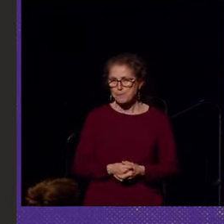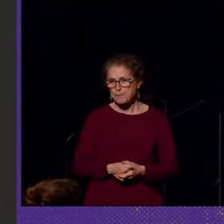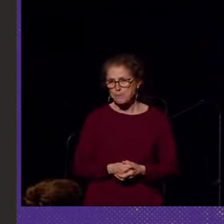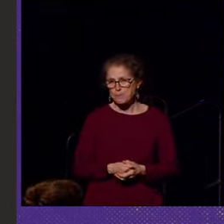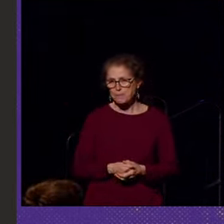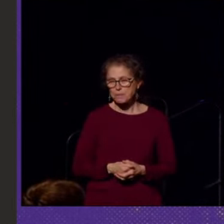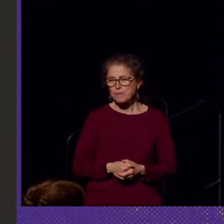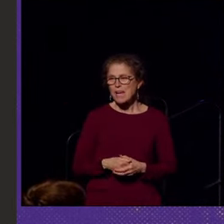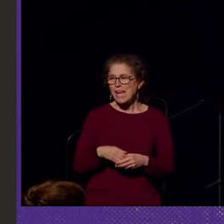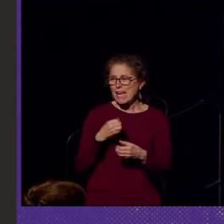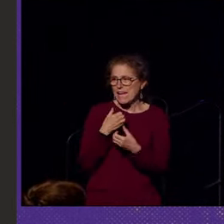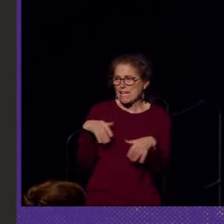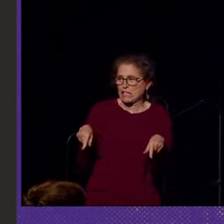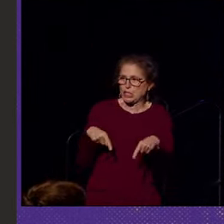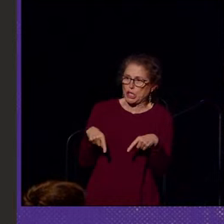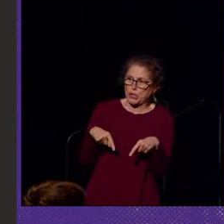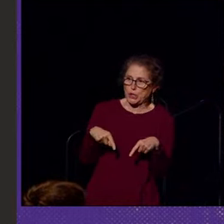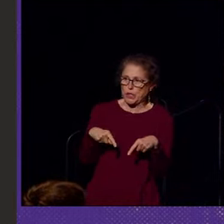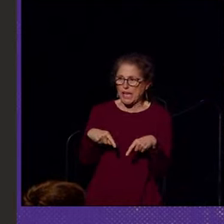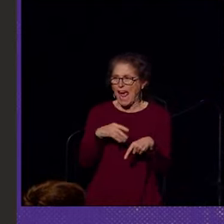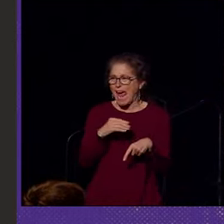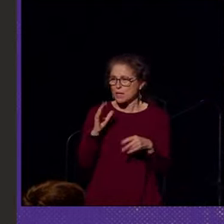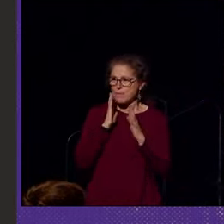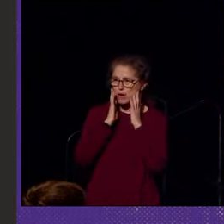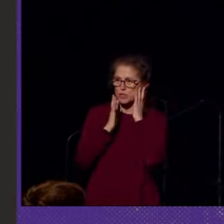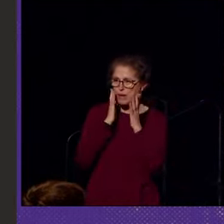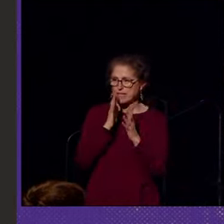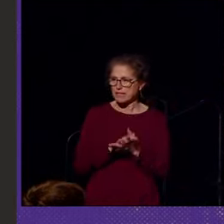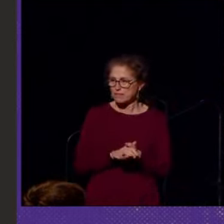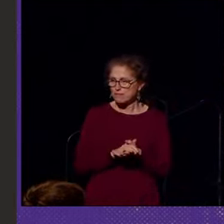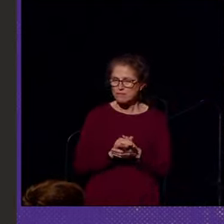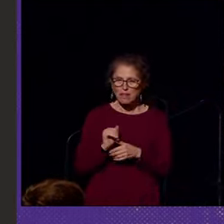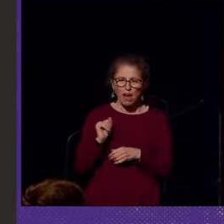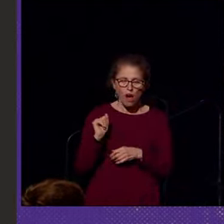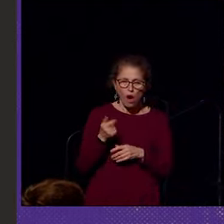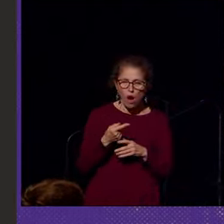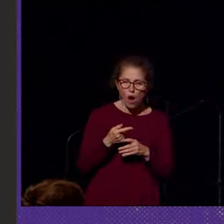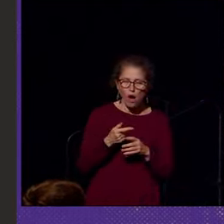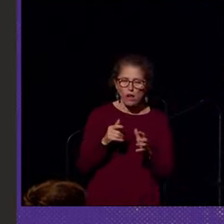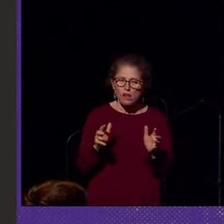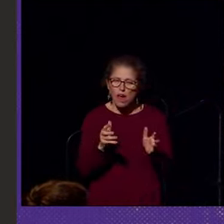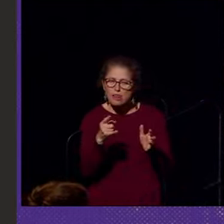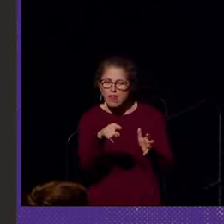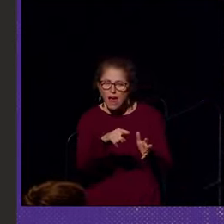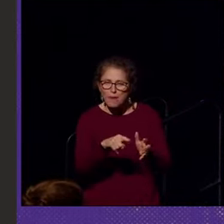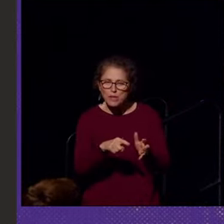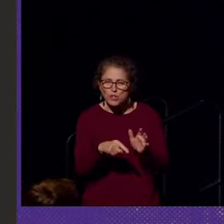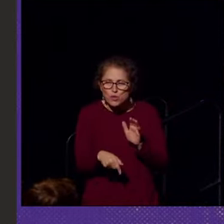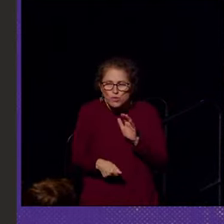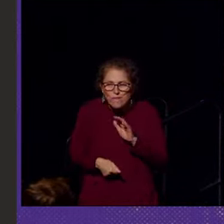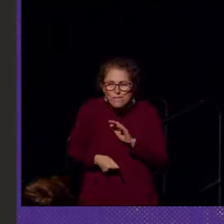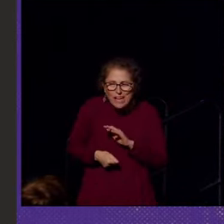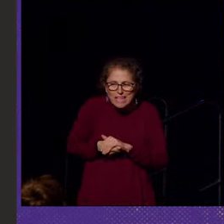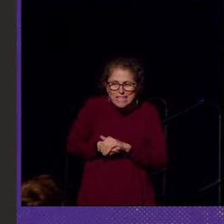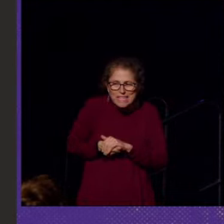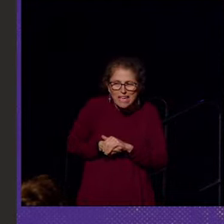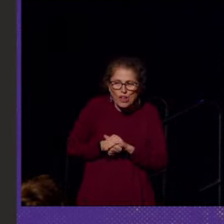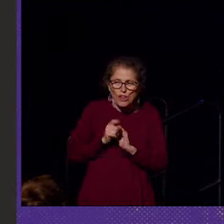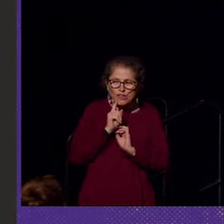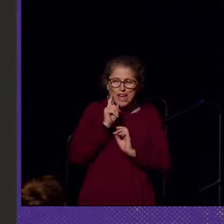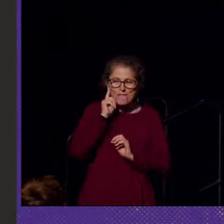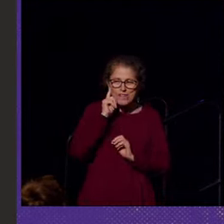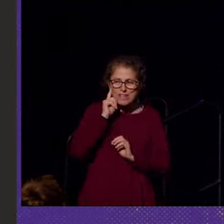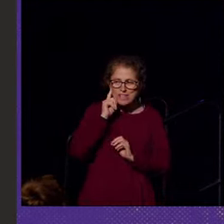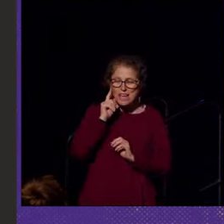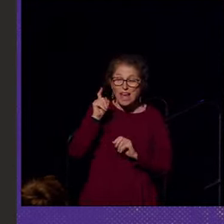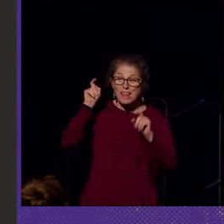insecurity, and embarrassment, and obligated them to conceal their deafness. And the hearing